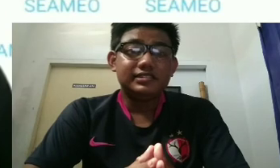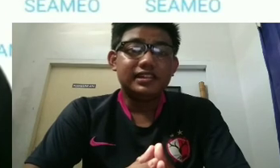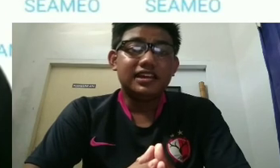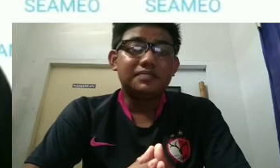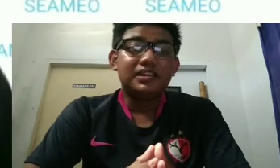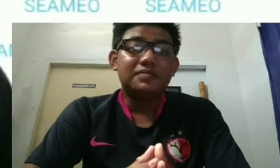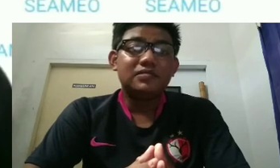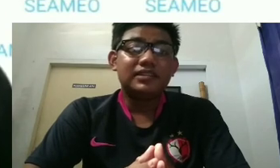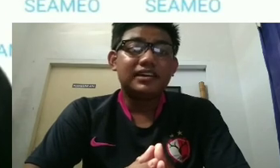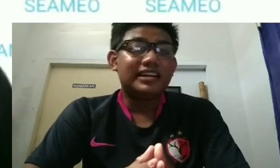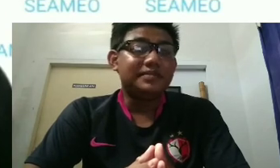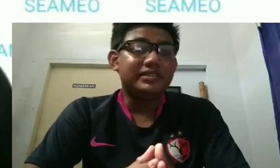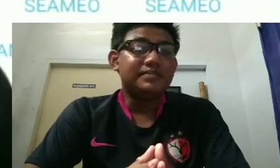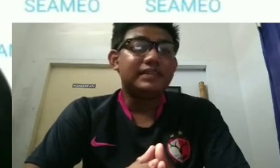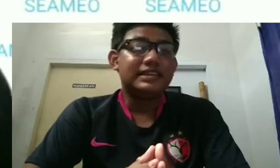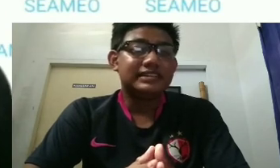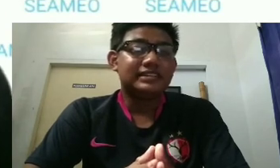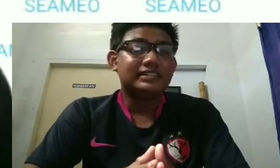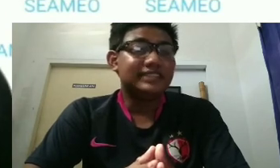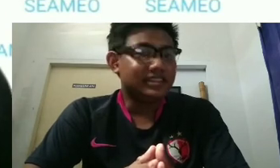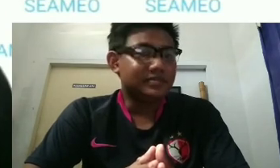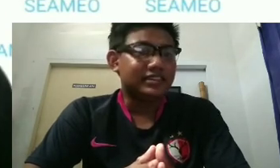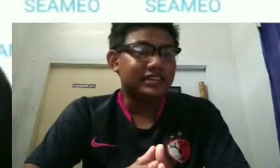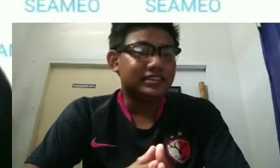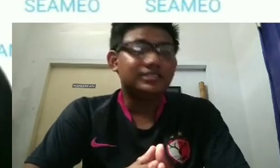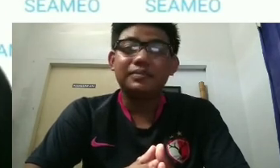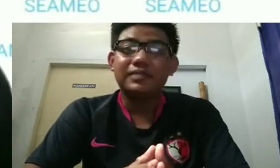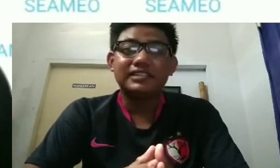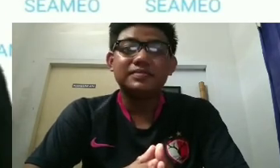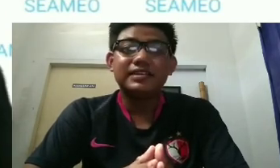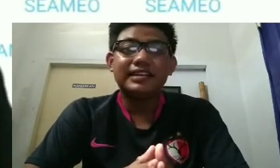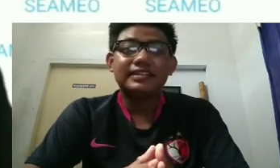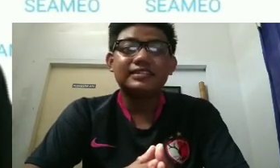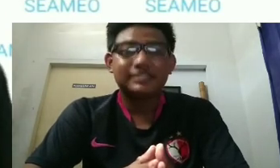us to learn and enjoy thank you very much